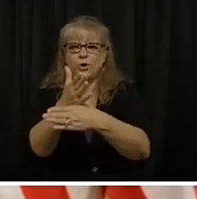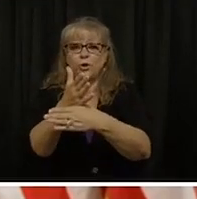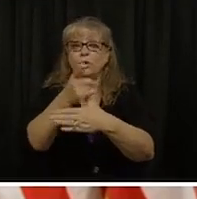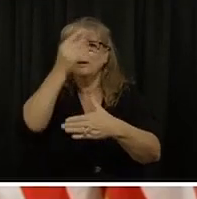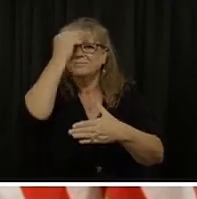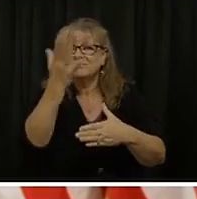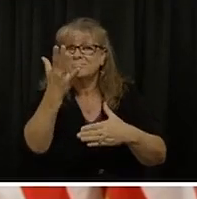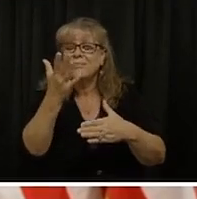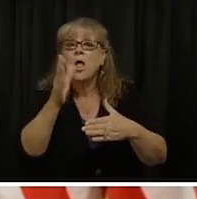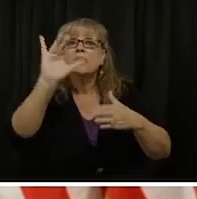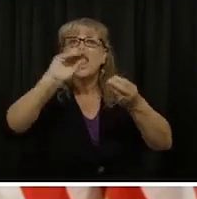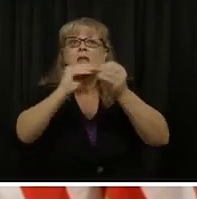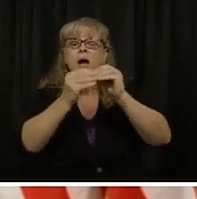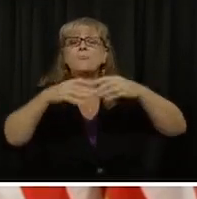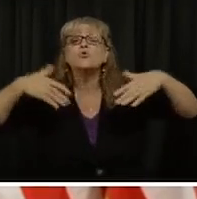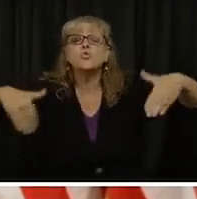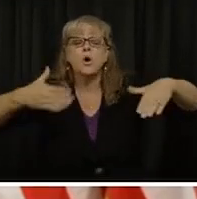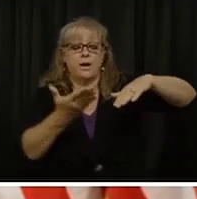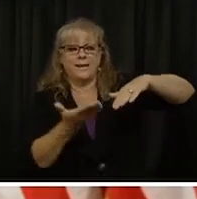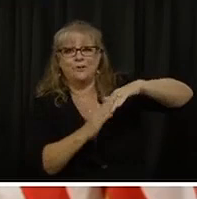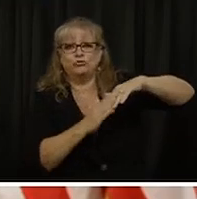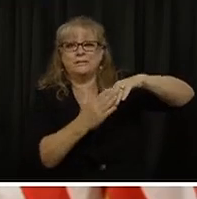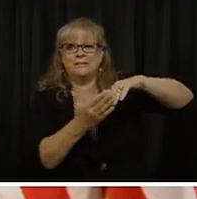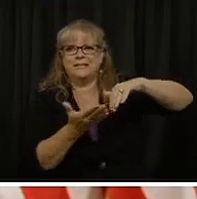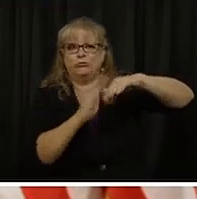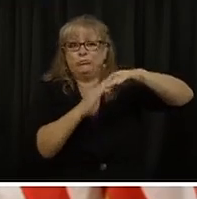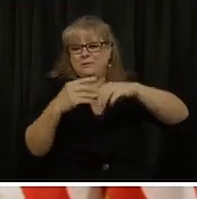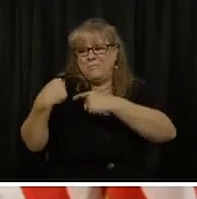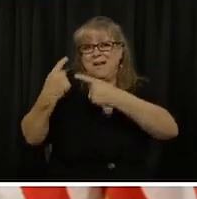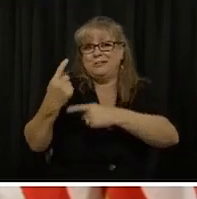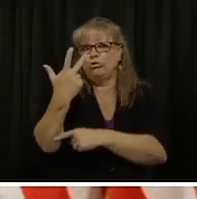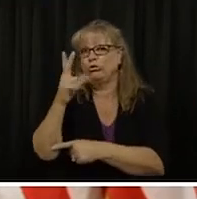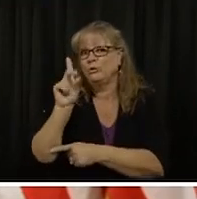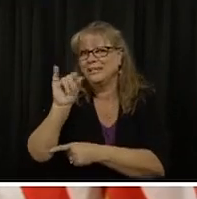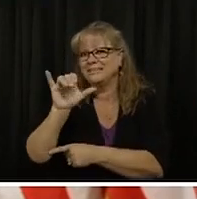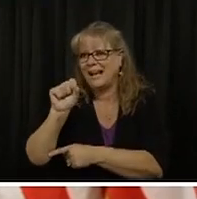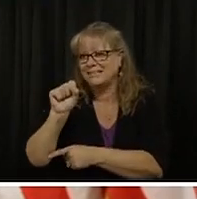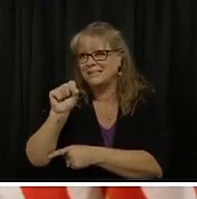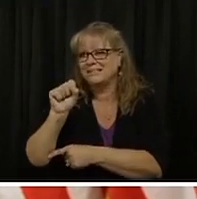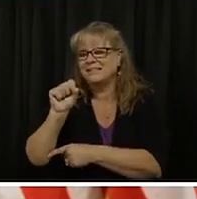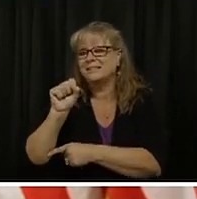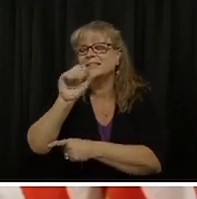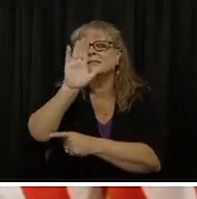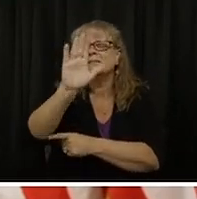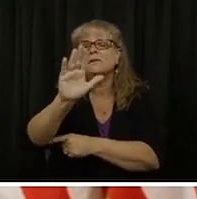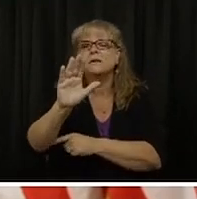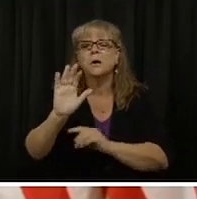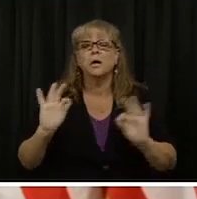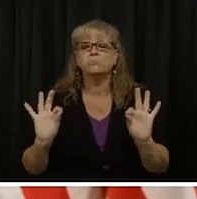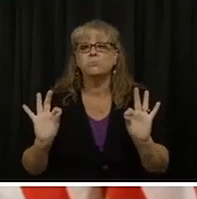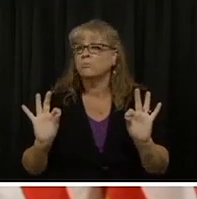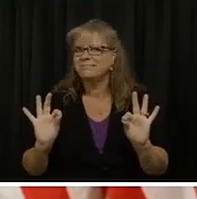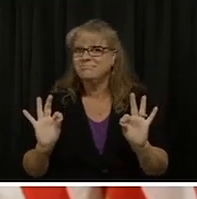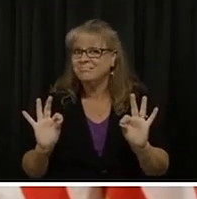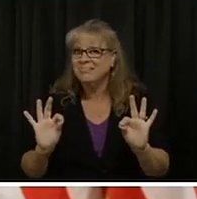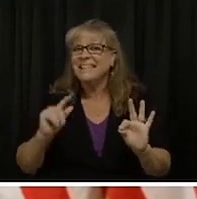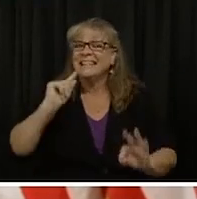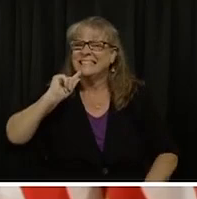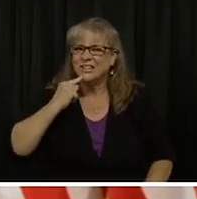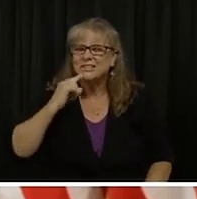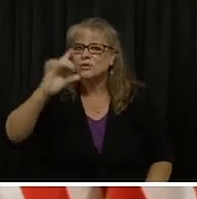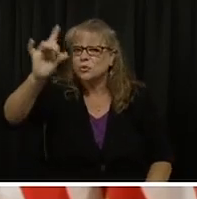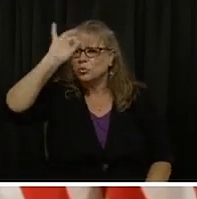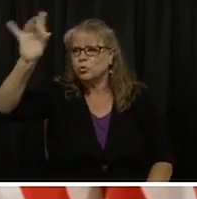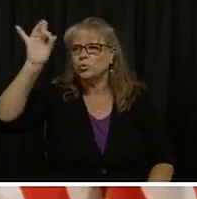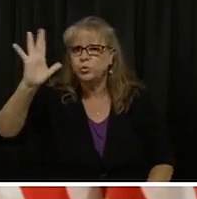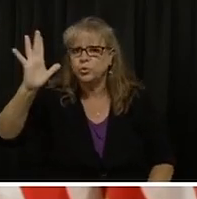significant uptick over the last few days, and show the fairly dire picture going forward if we don't change our actions